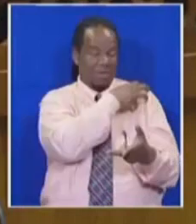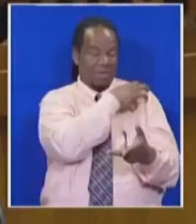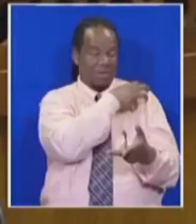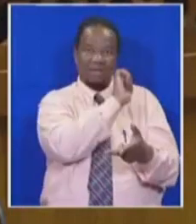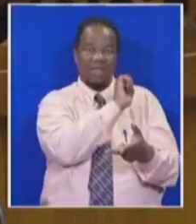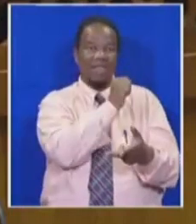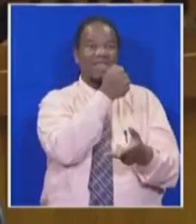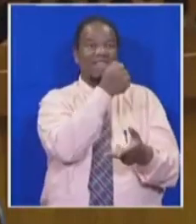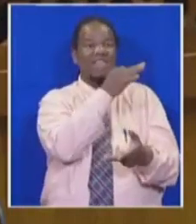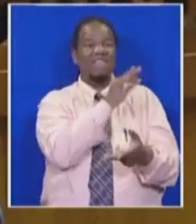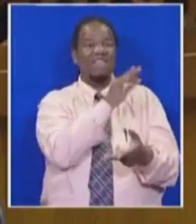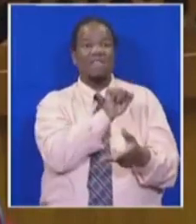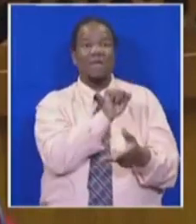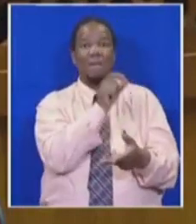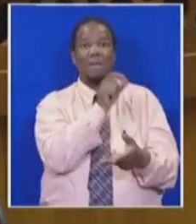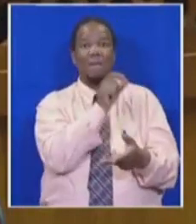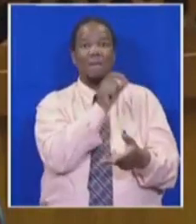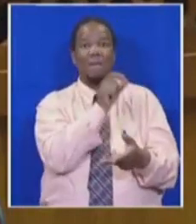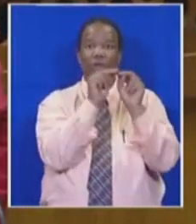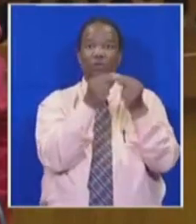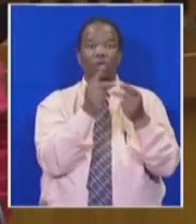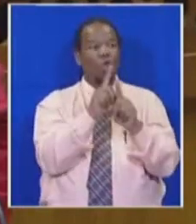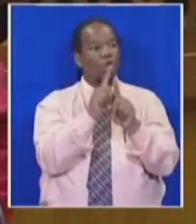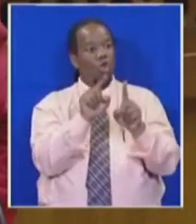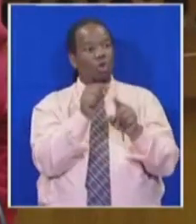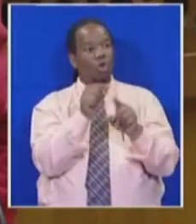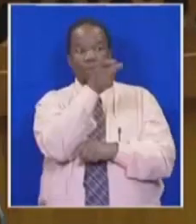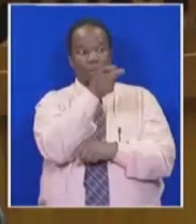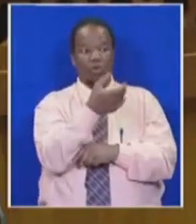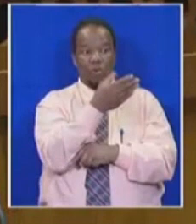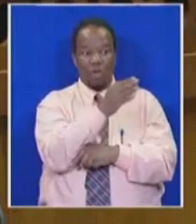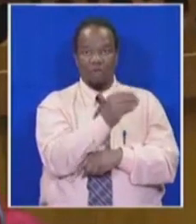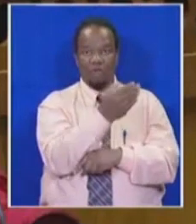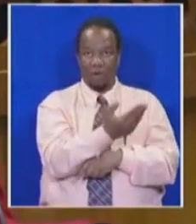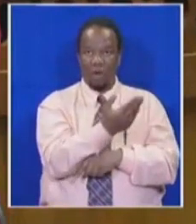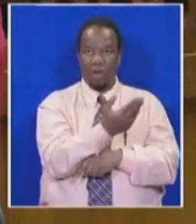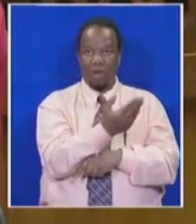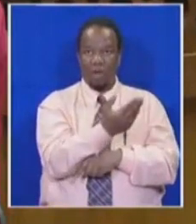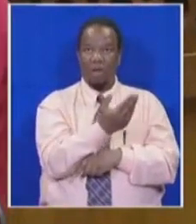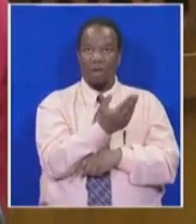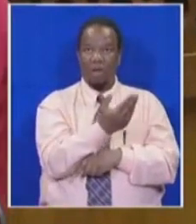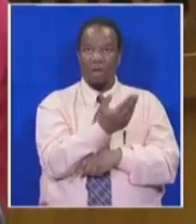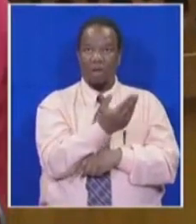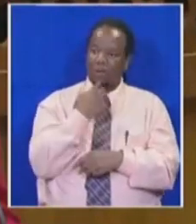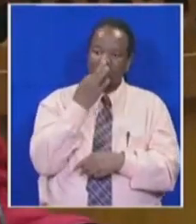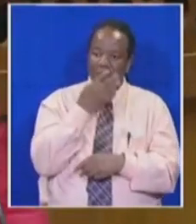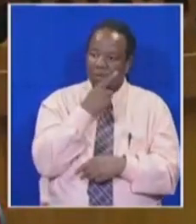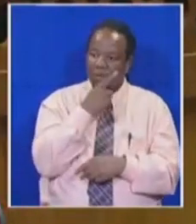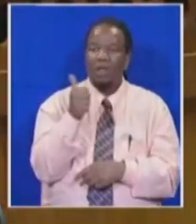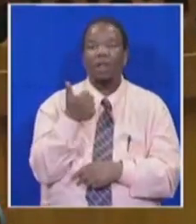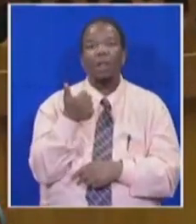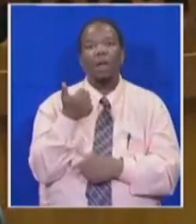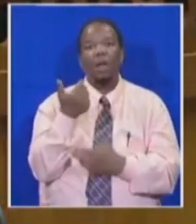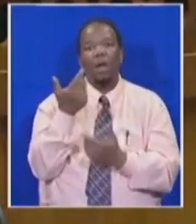person is a rational person, unlike the current one, can then determine the amount of minerals that can be exported